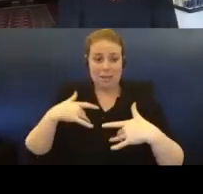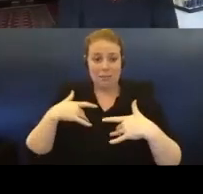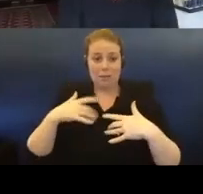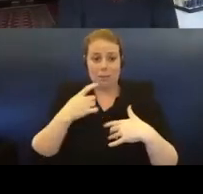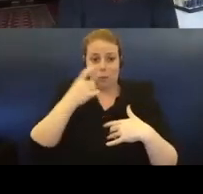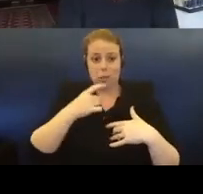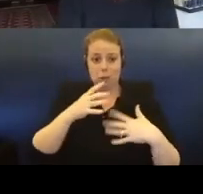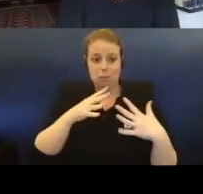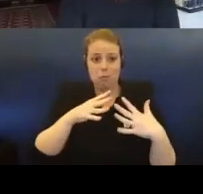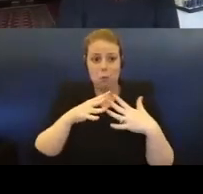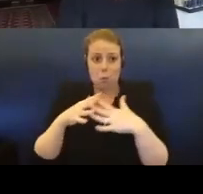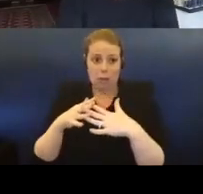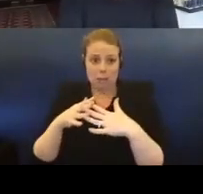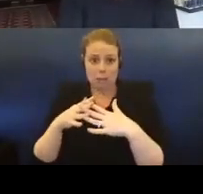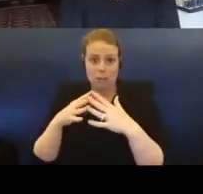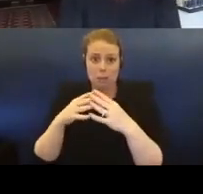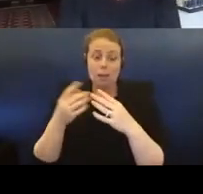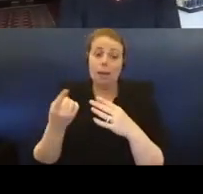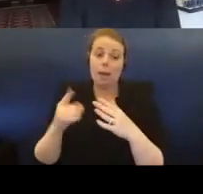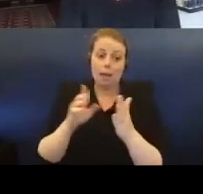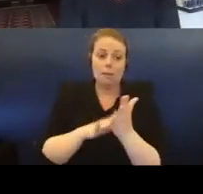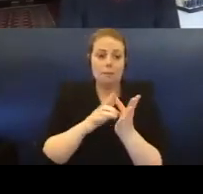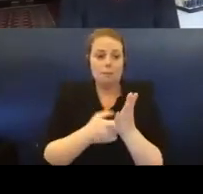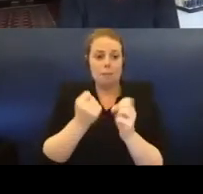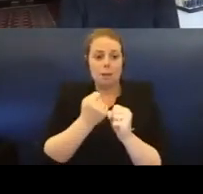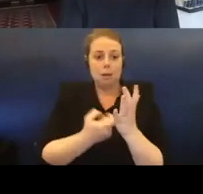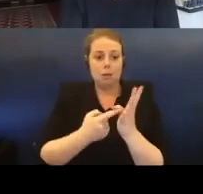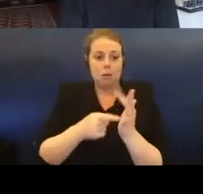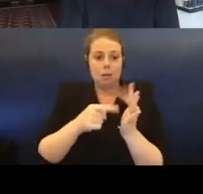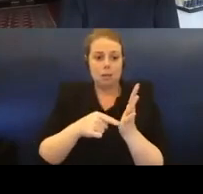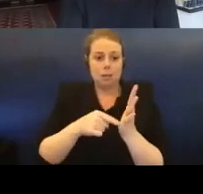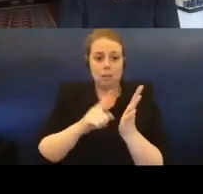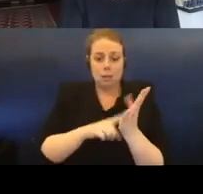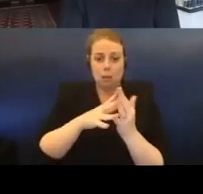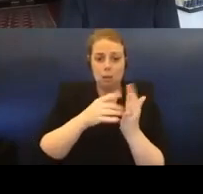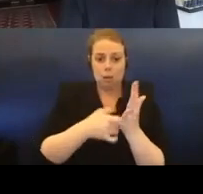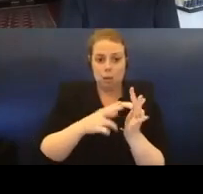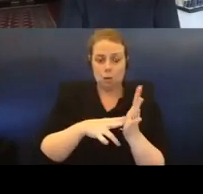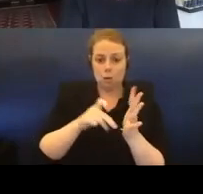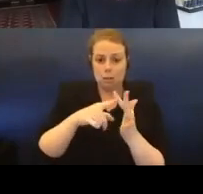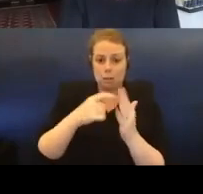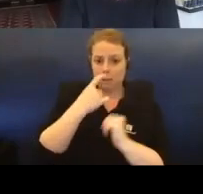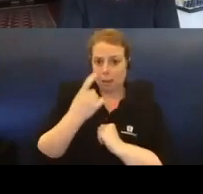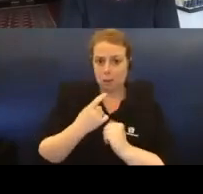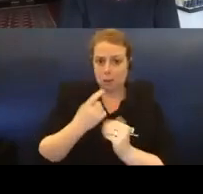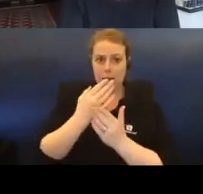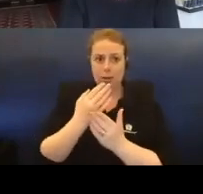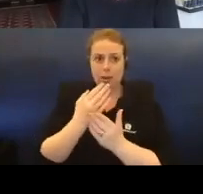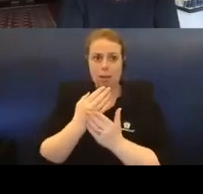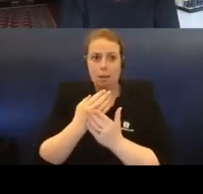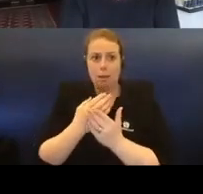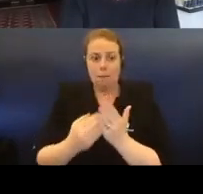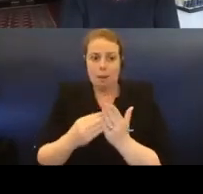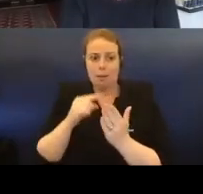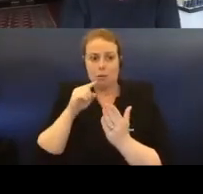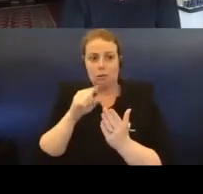as well as Margaret Lauren's Gallery. And it is part of the exhibition, Image is Not Nothing, Concrete Archives,